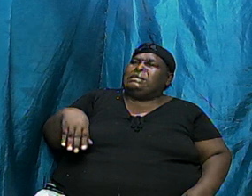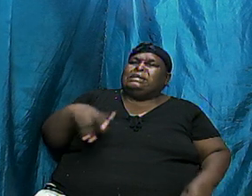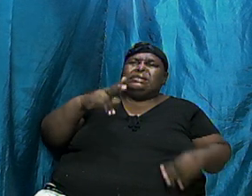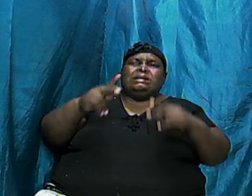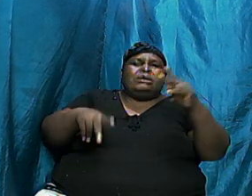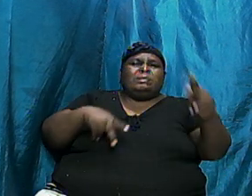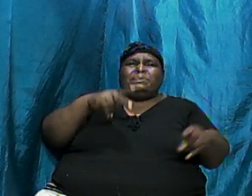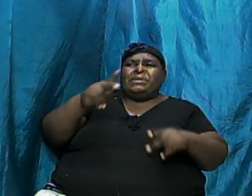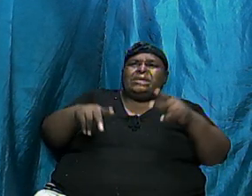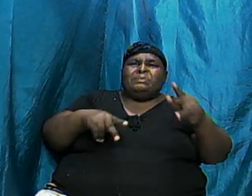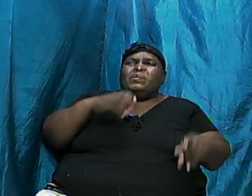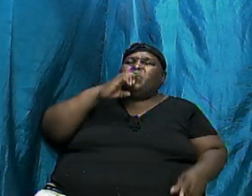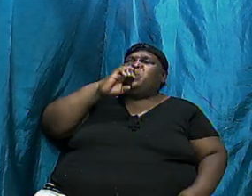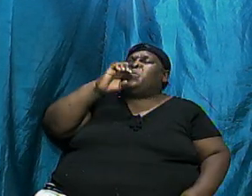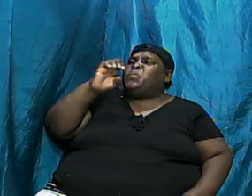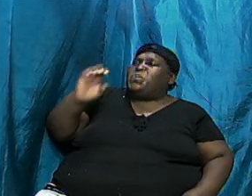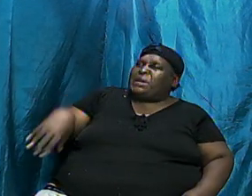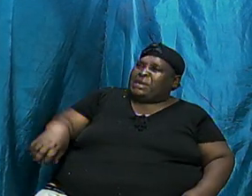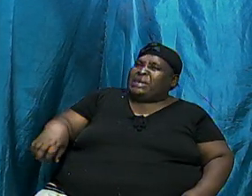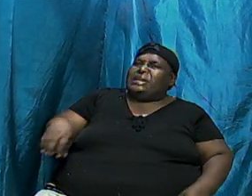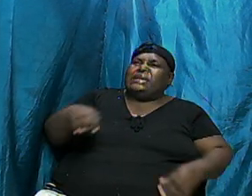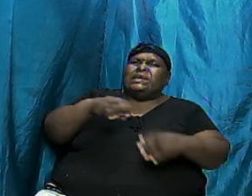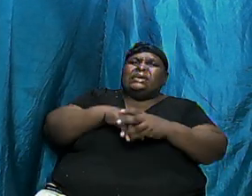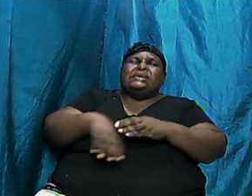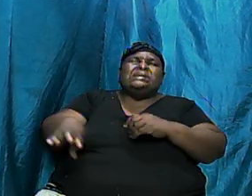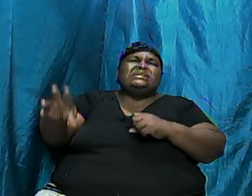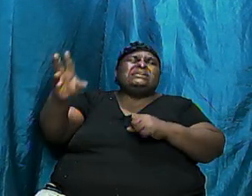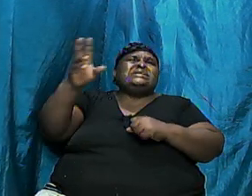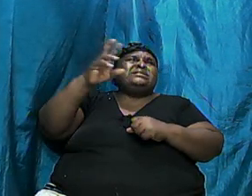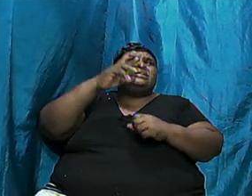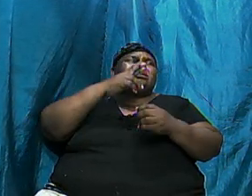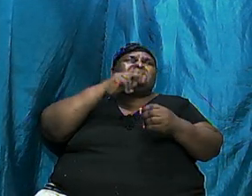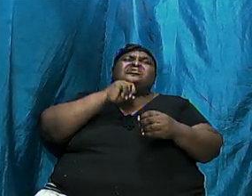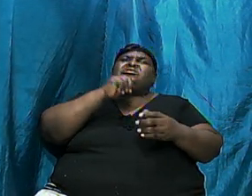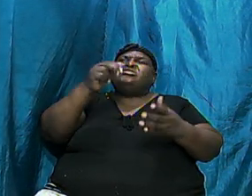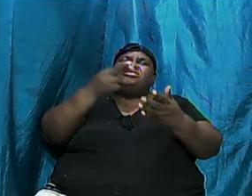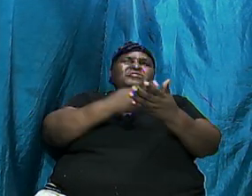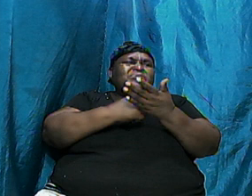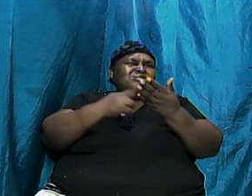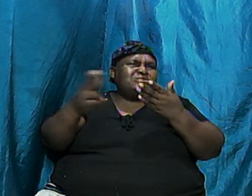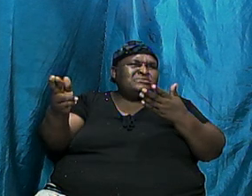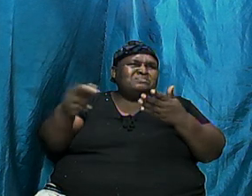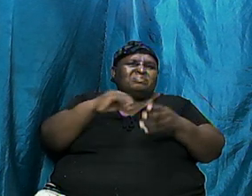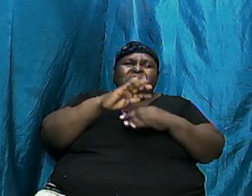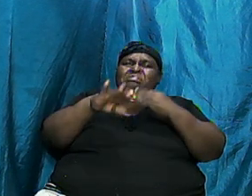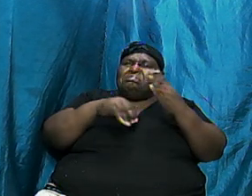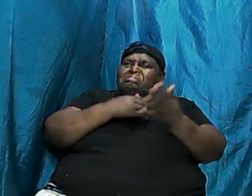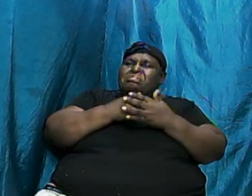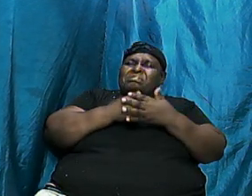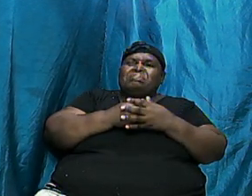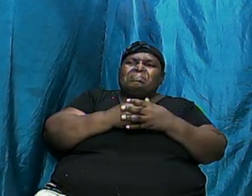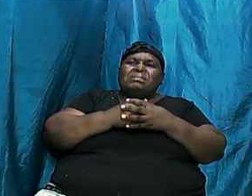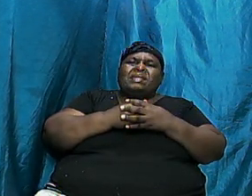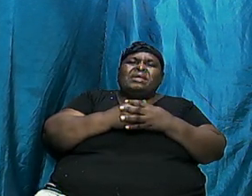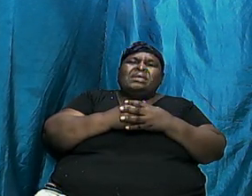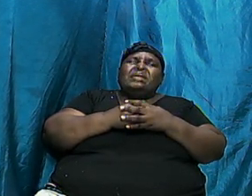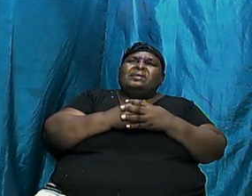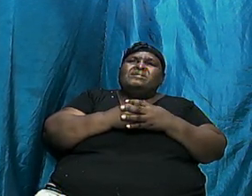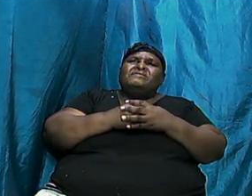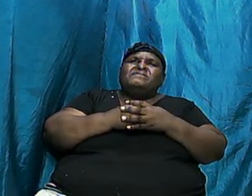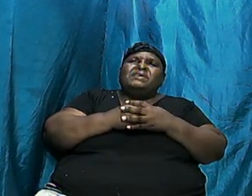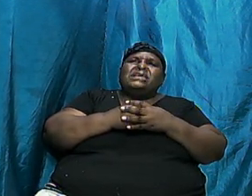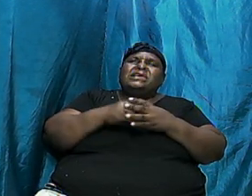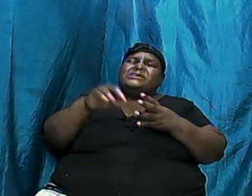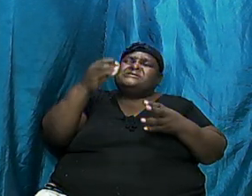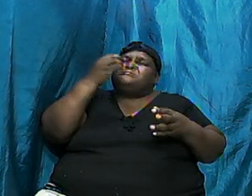reveled in their unrighteousness. The folks, all they were doing, they were up and they were down and they were